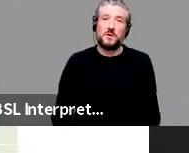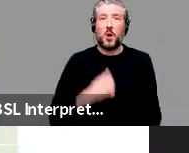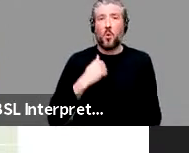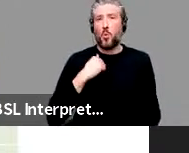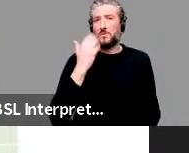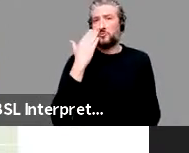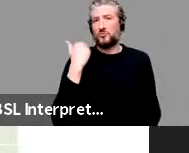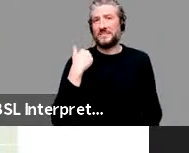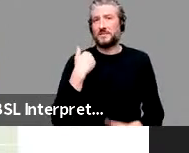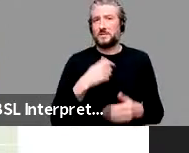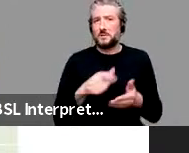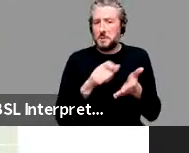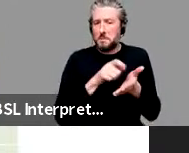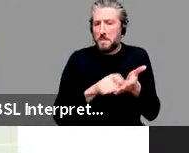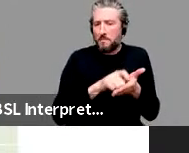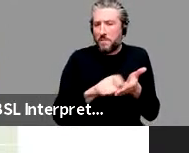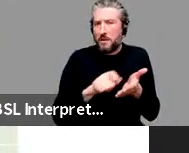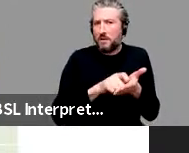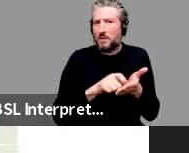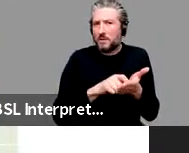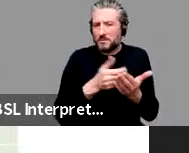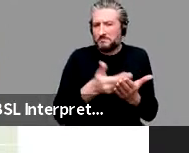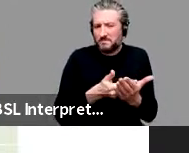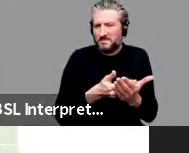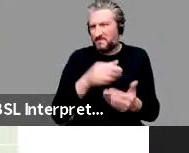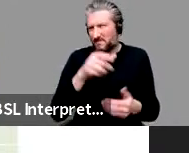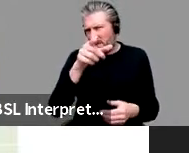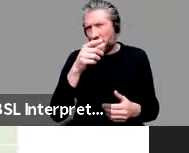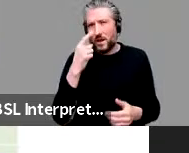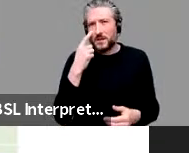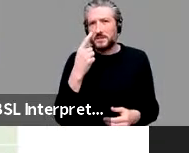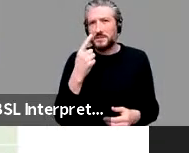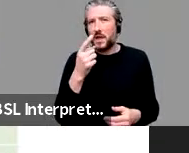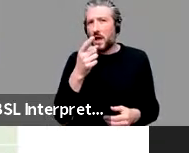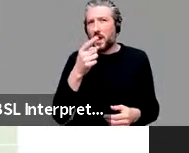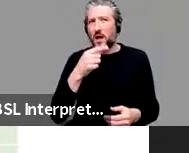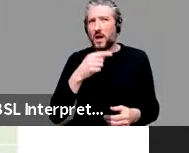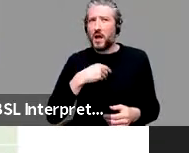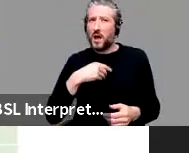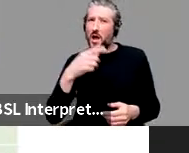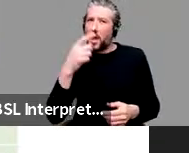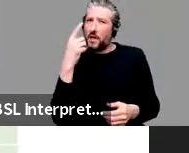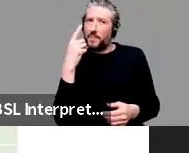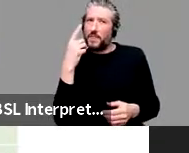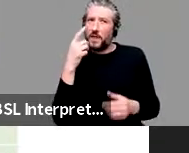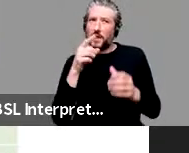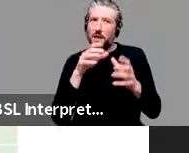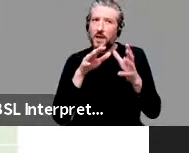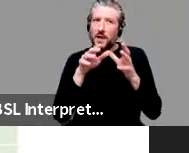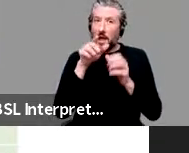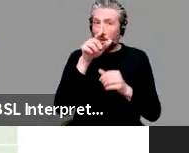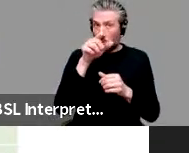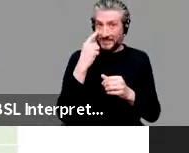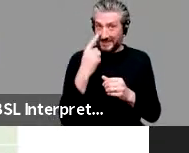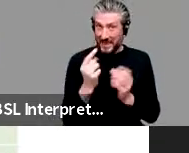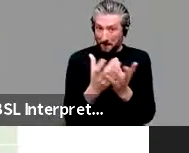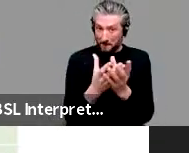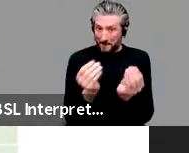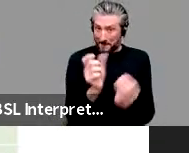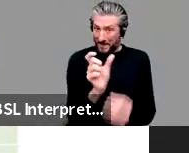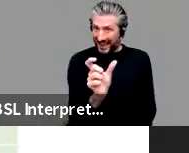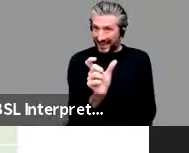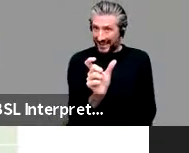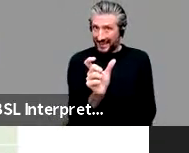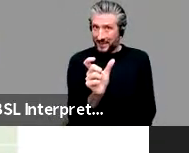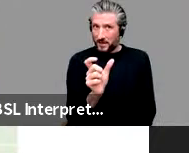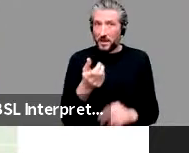So I think of it as the gossip construction. So if I, if I ask you to fill in the blank, it's blank of you to be here. What word